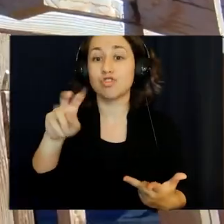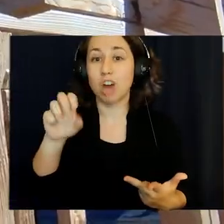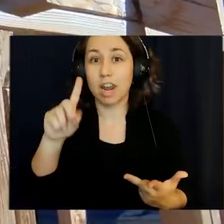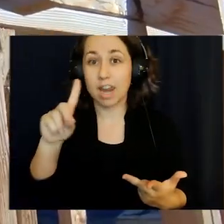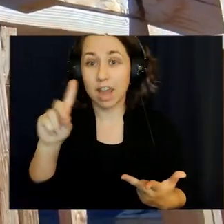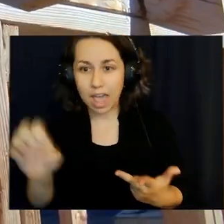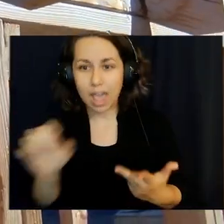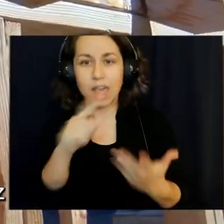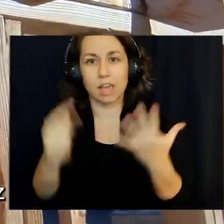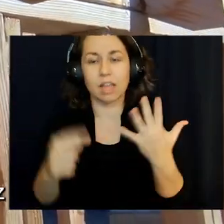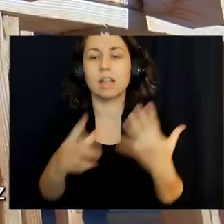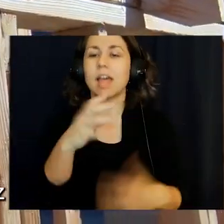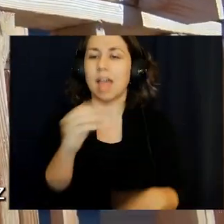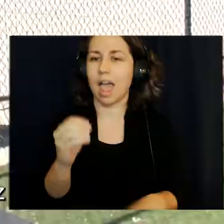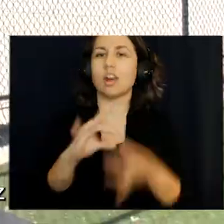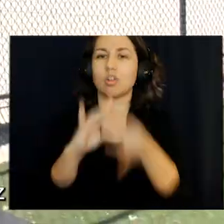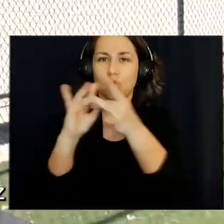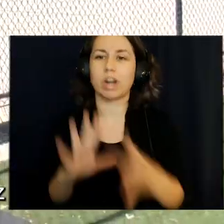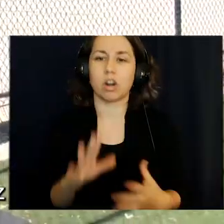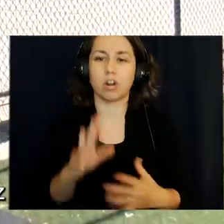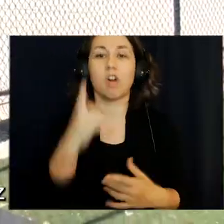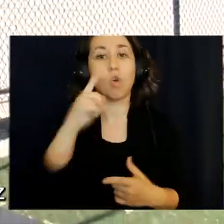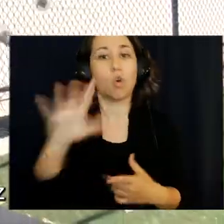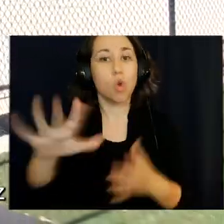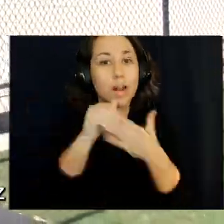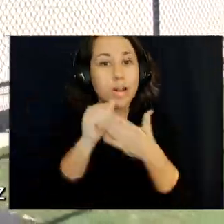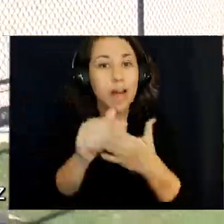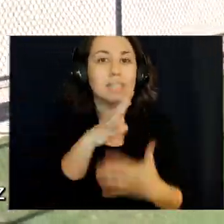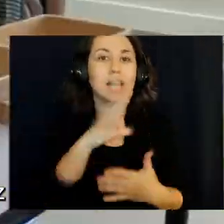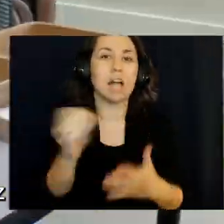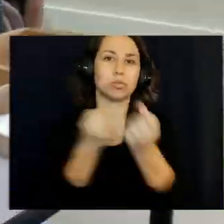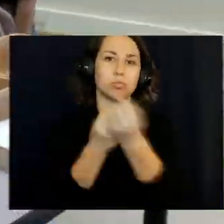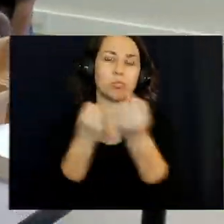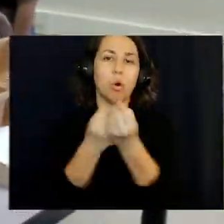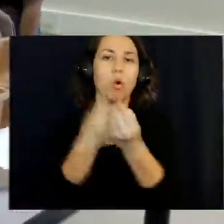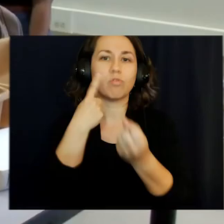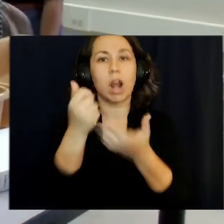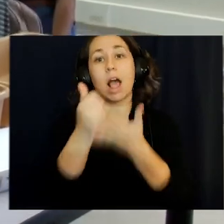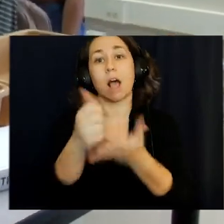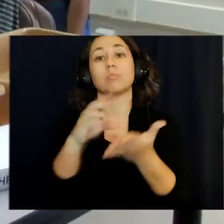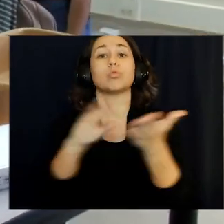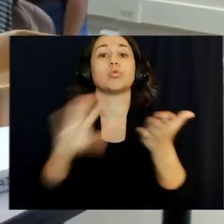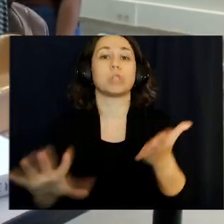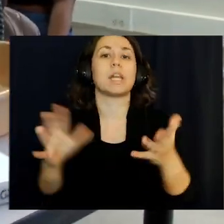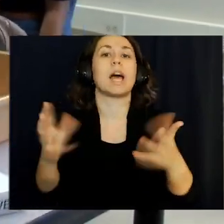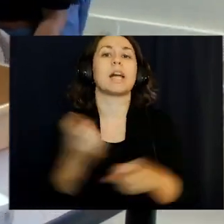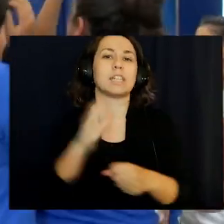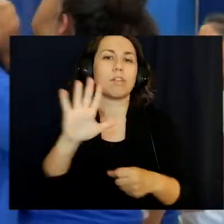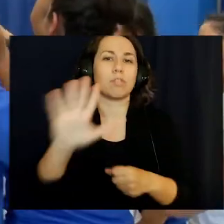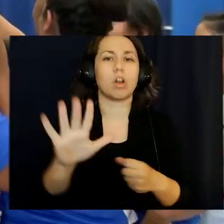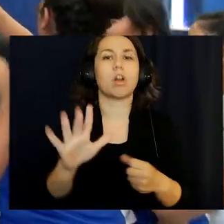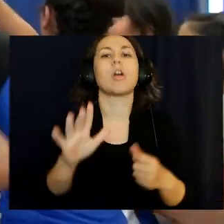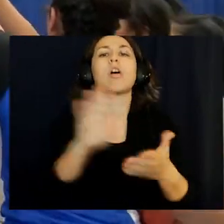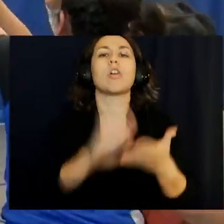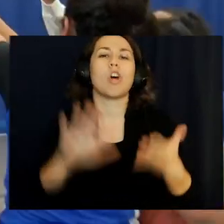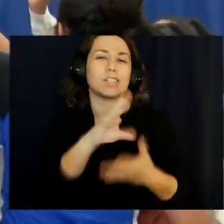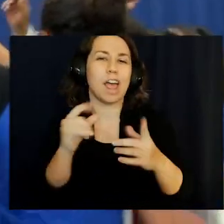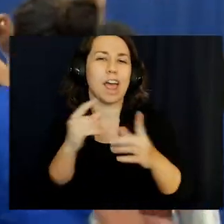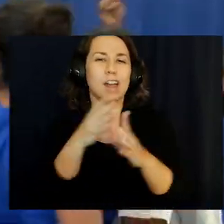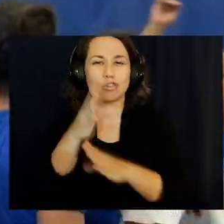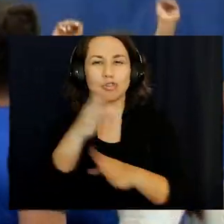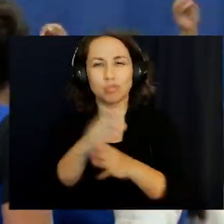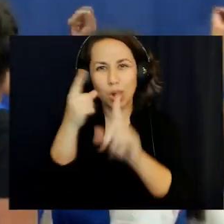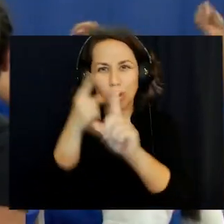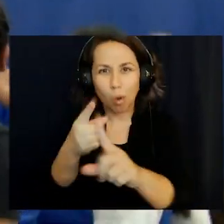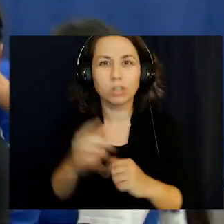and Ms. Andrade, and our higher ed coordinator, Ms. Sanchez, for your guidance and support to help students achieve